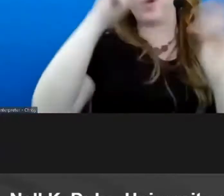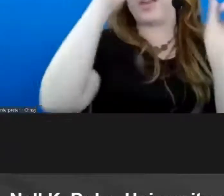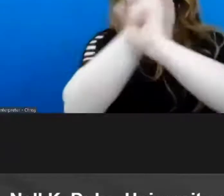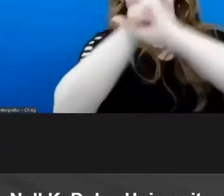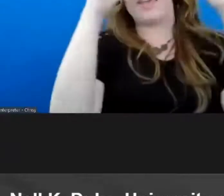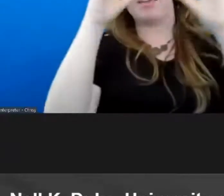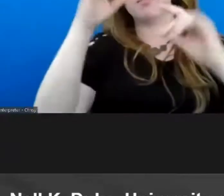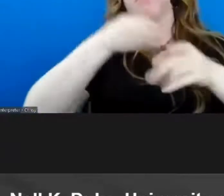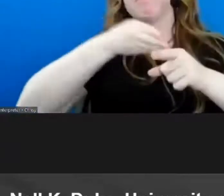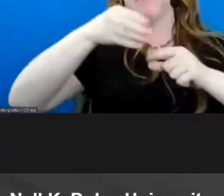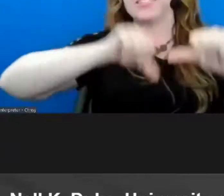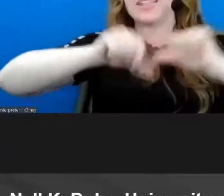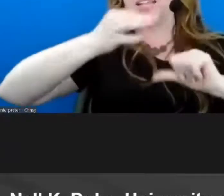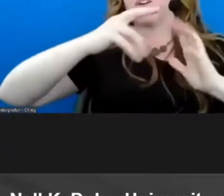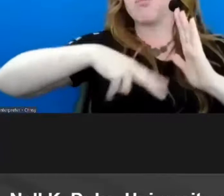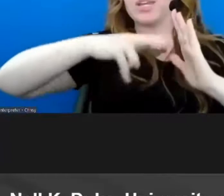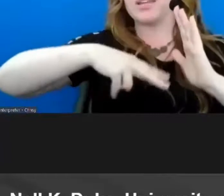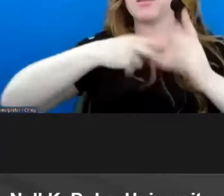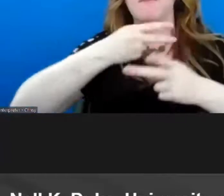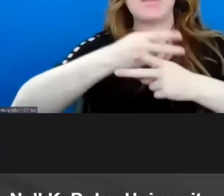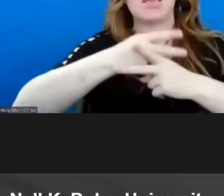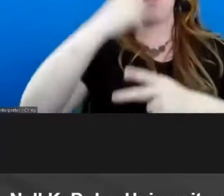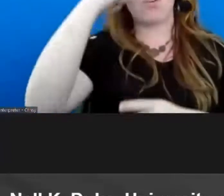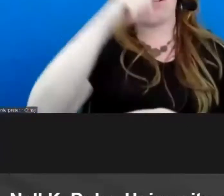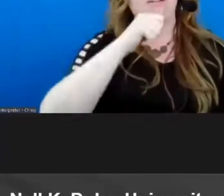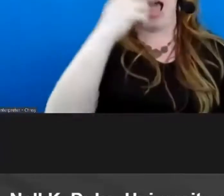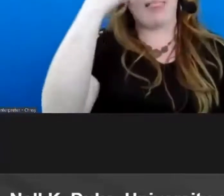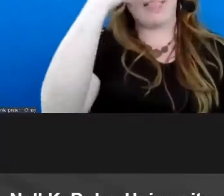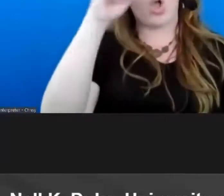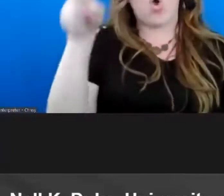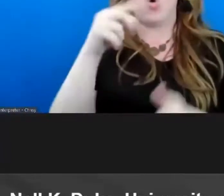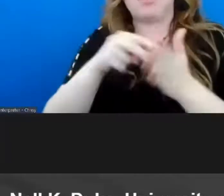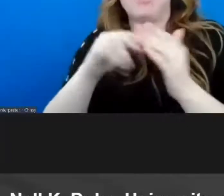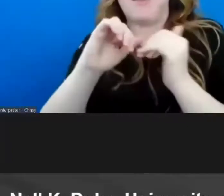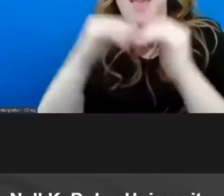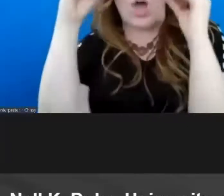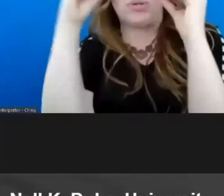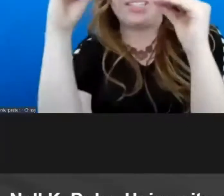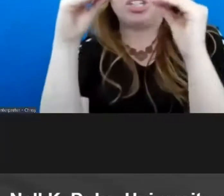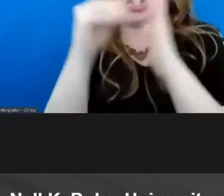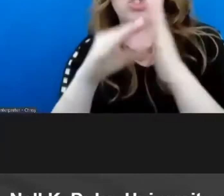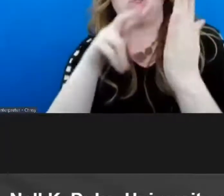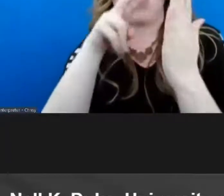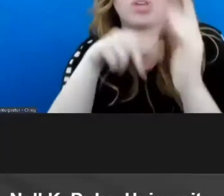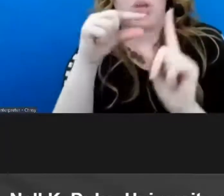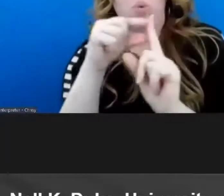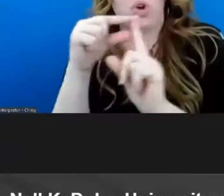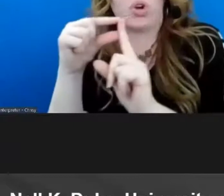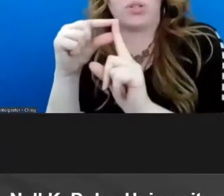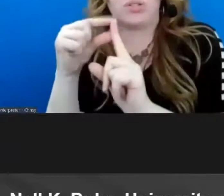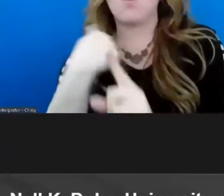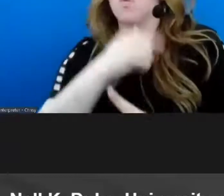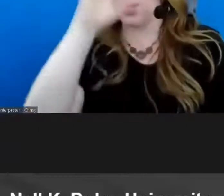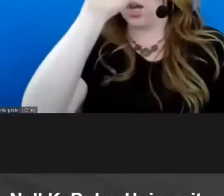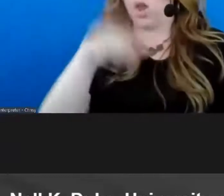to be careful to not think that that only means how we teach students to read words we know that research